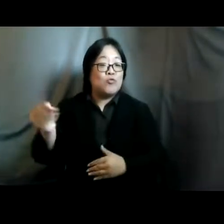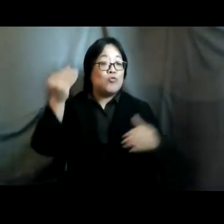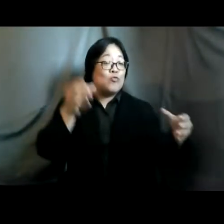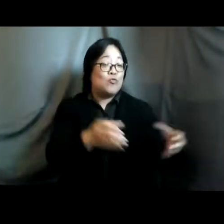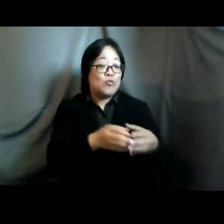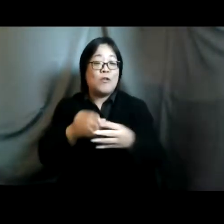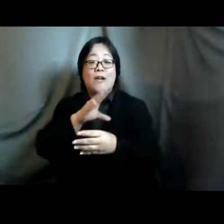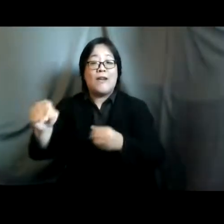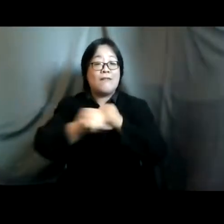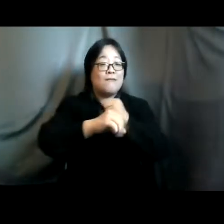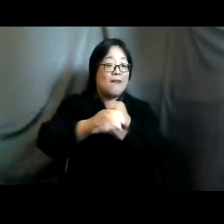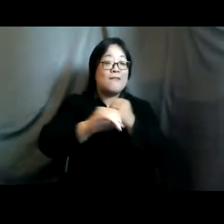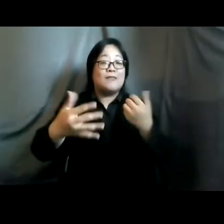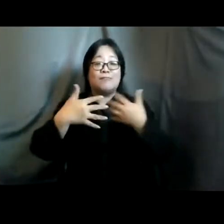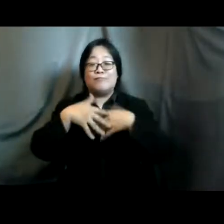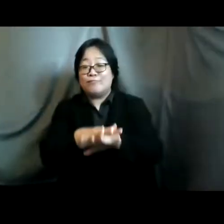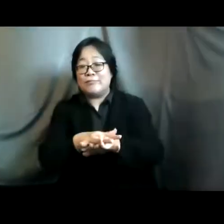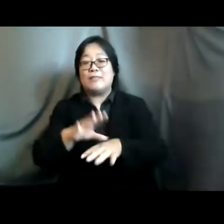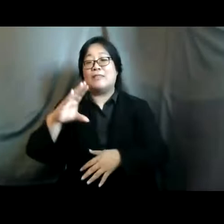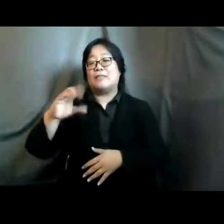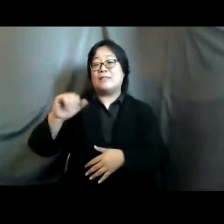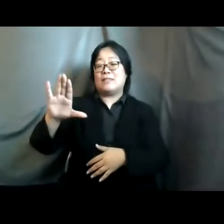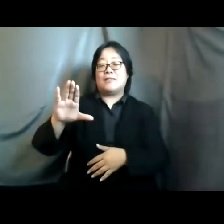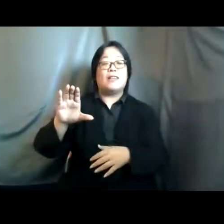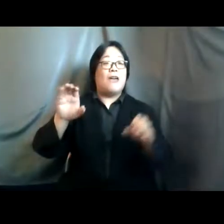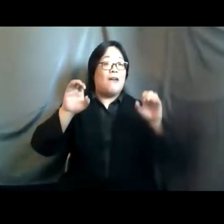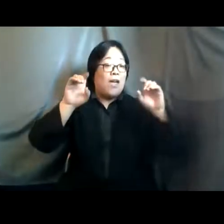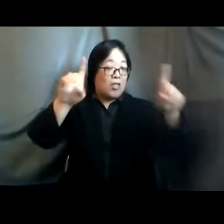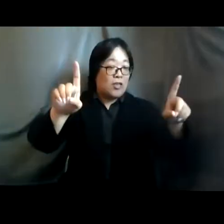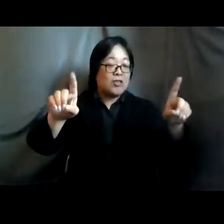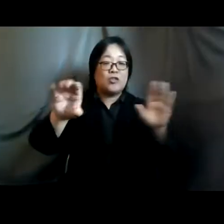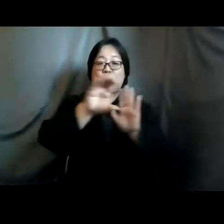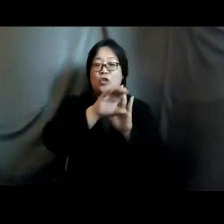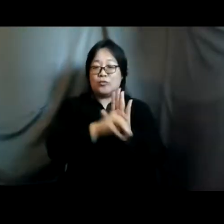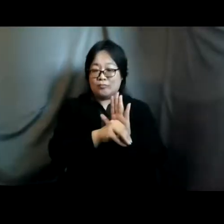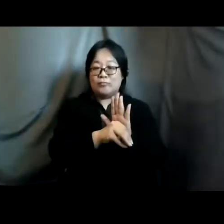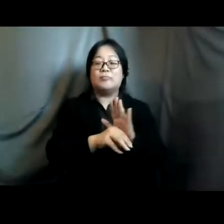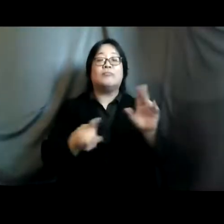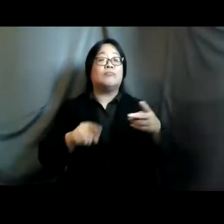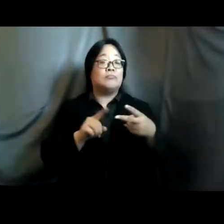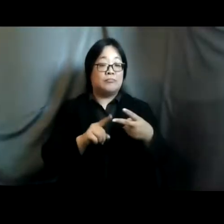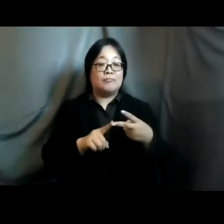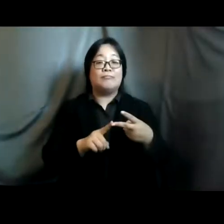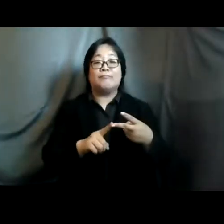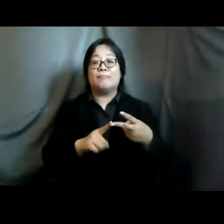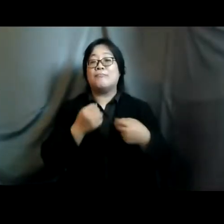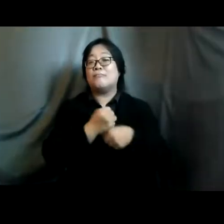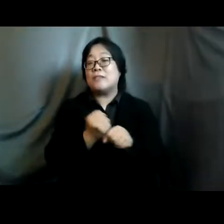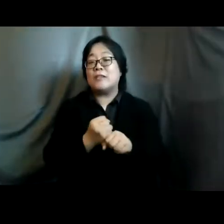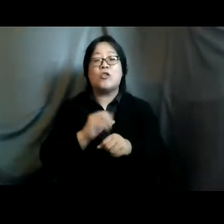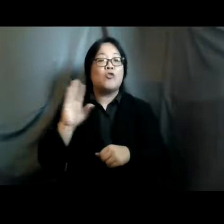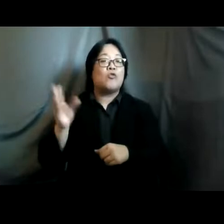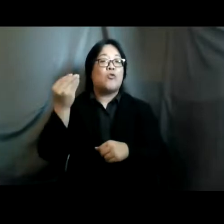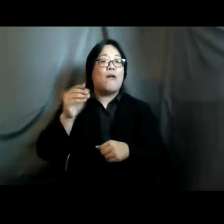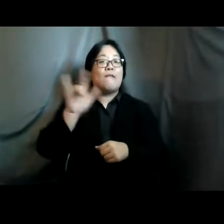to integrate csc in the formal education curriculum as well secondly uh making the youth friendly services